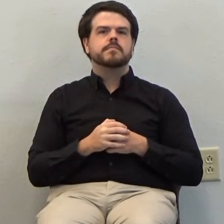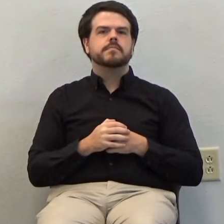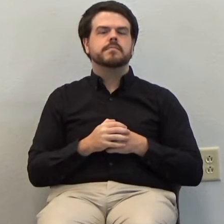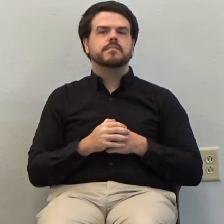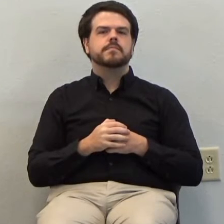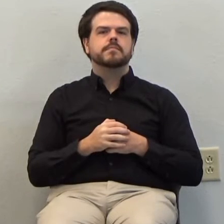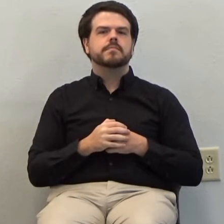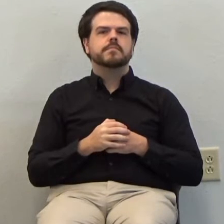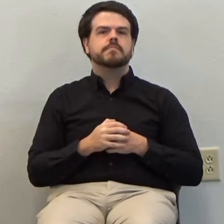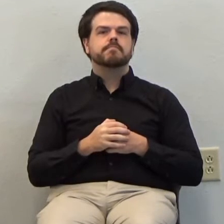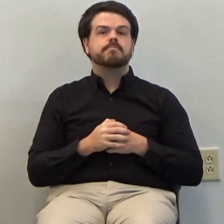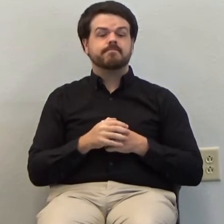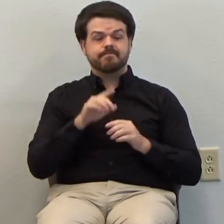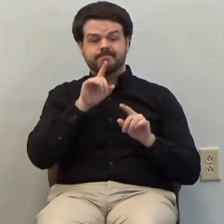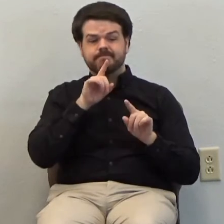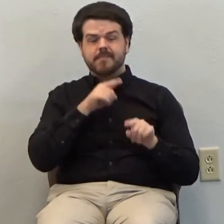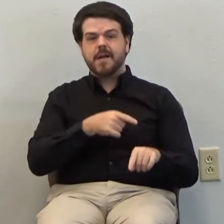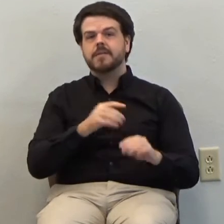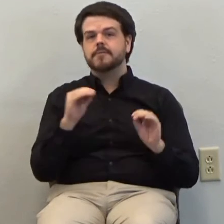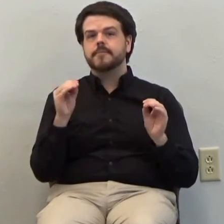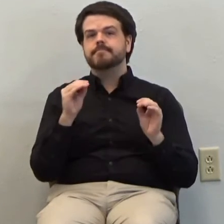there will be no answer